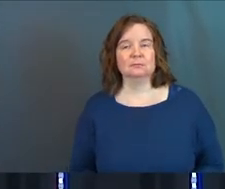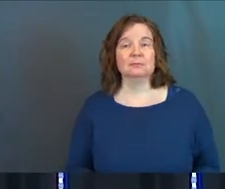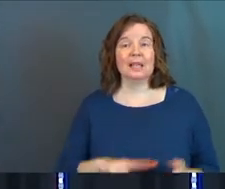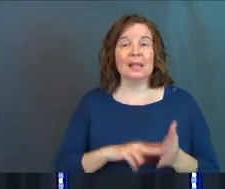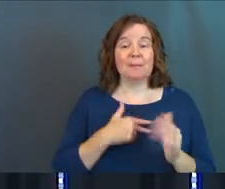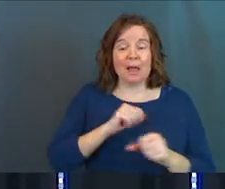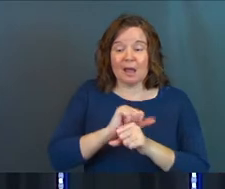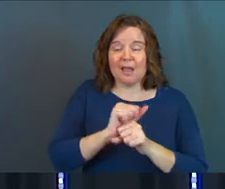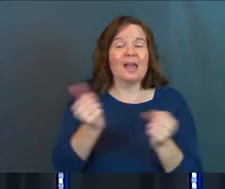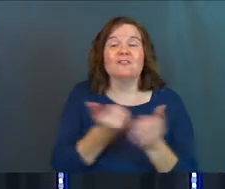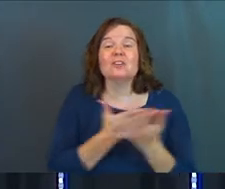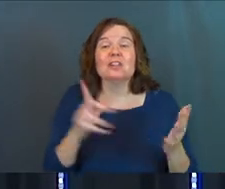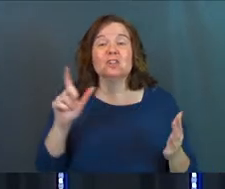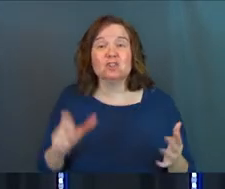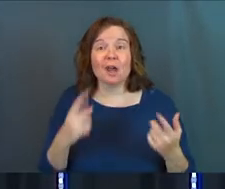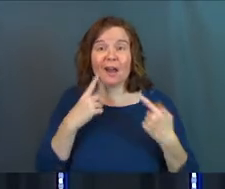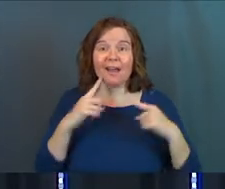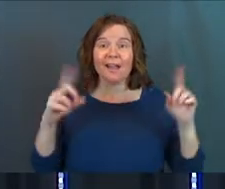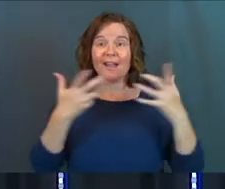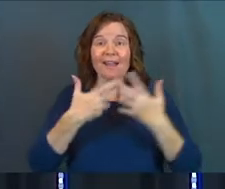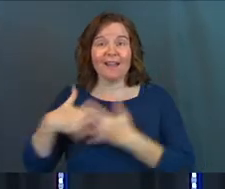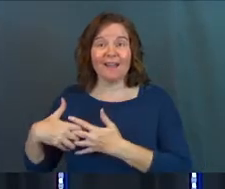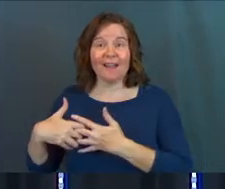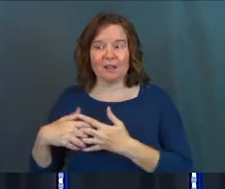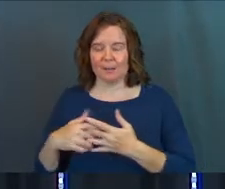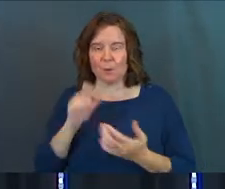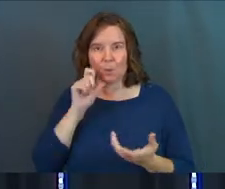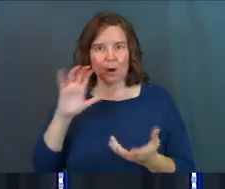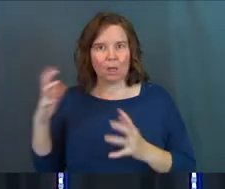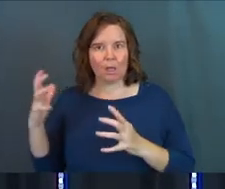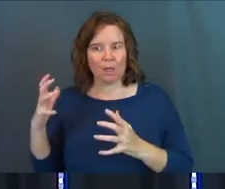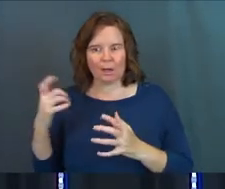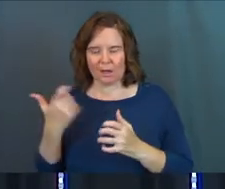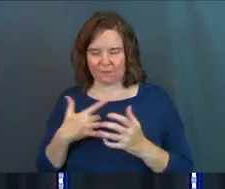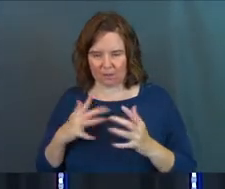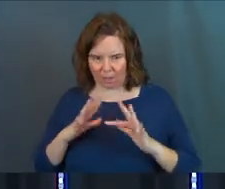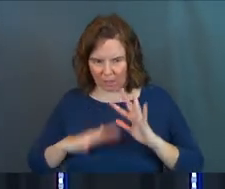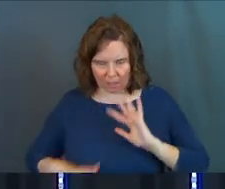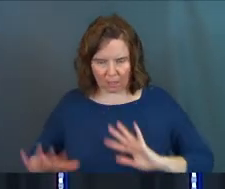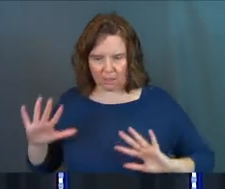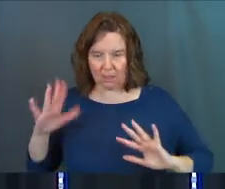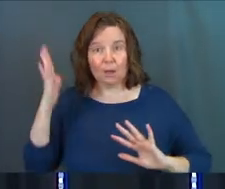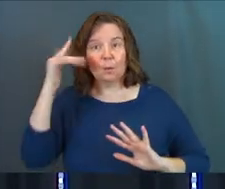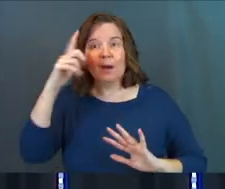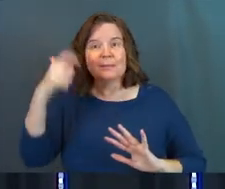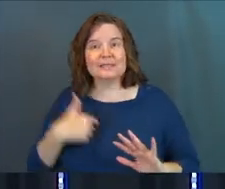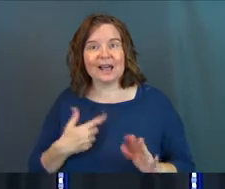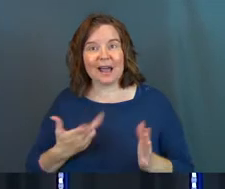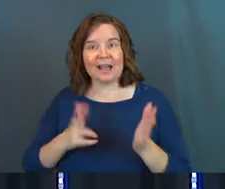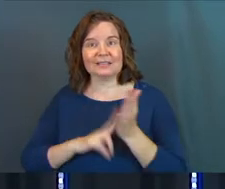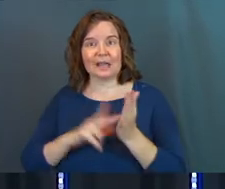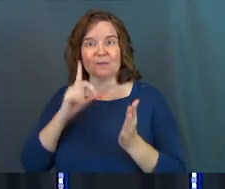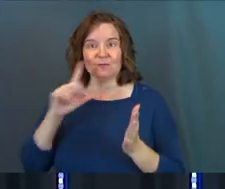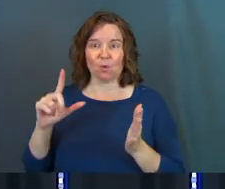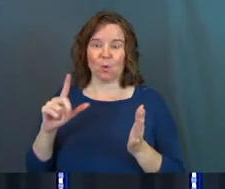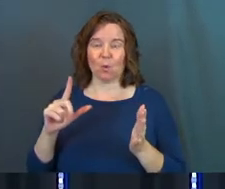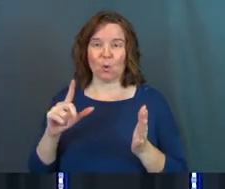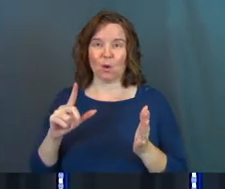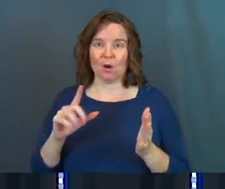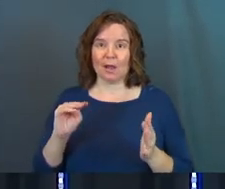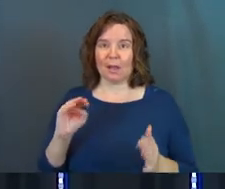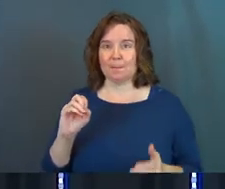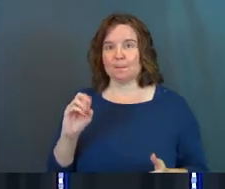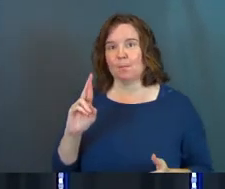It means my job. It means everything should go good. And then when it doesn't, everything comes crashing down because I signed up for a moralistic